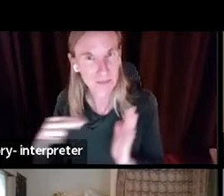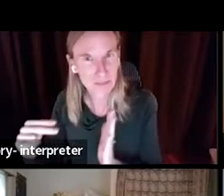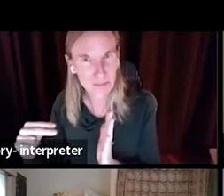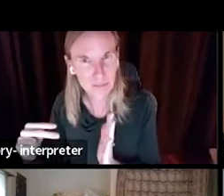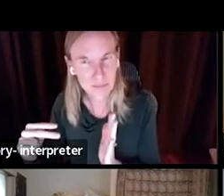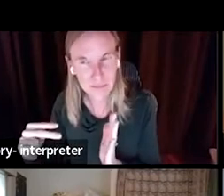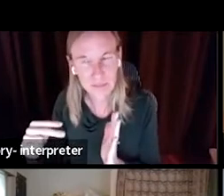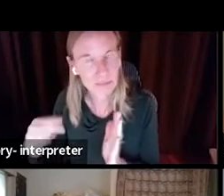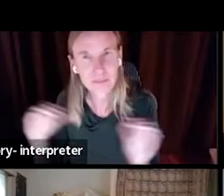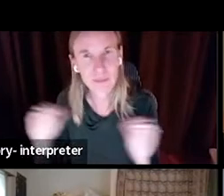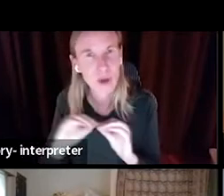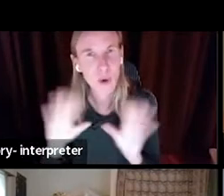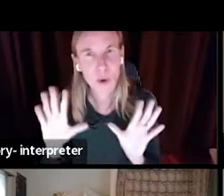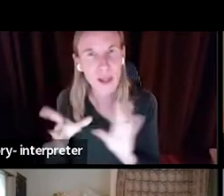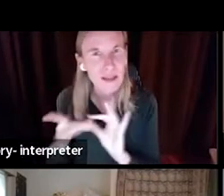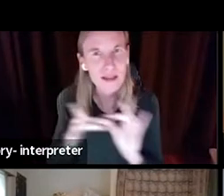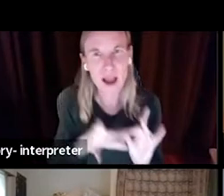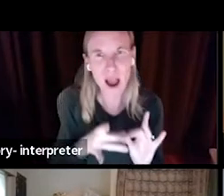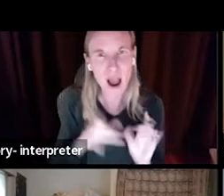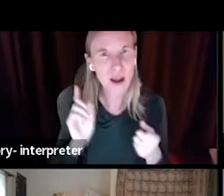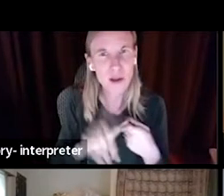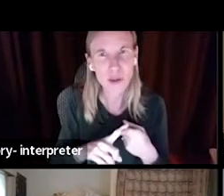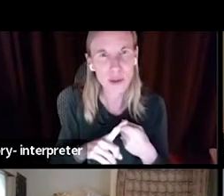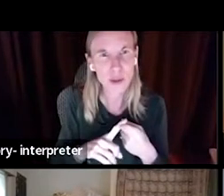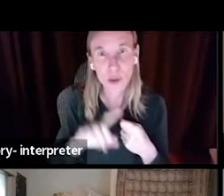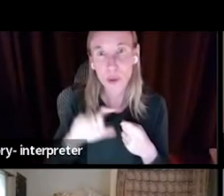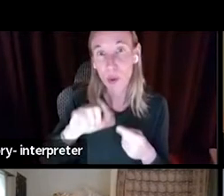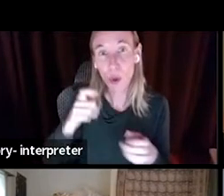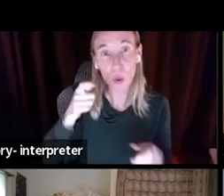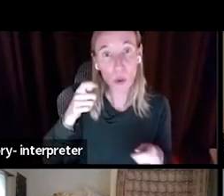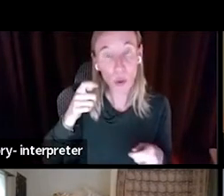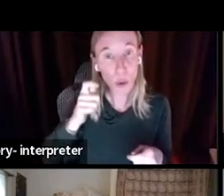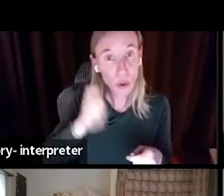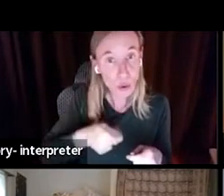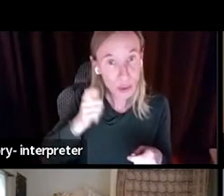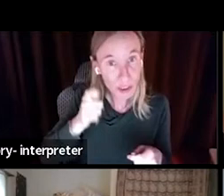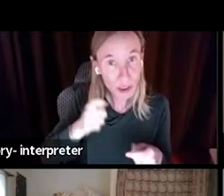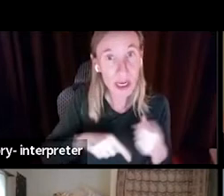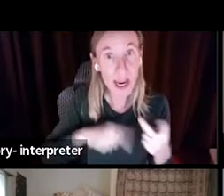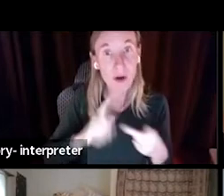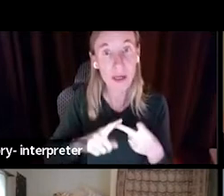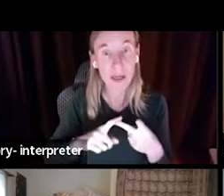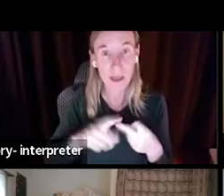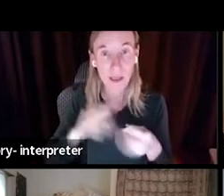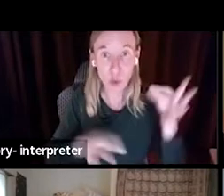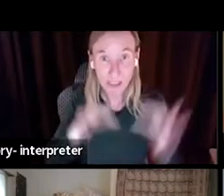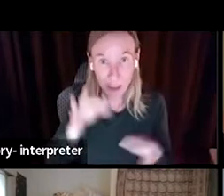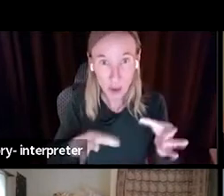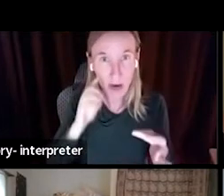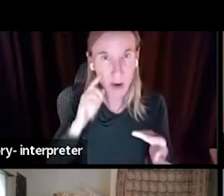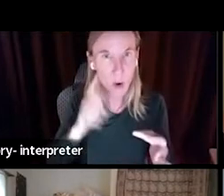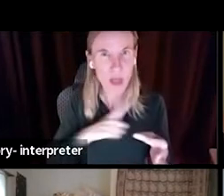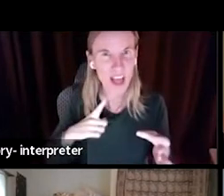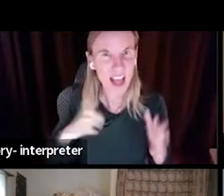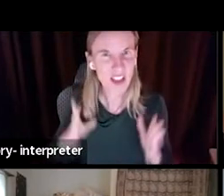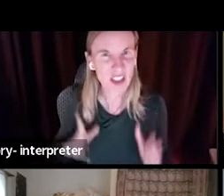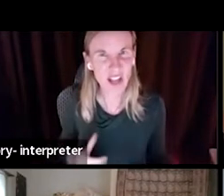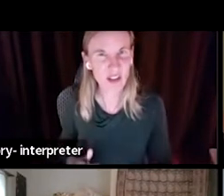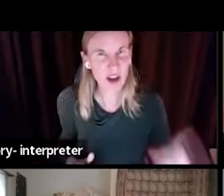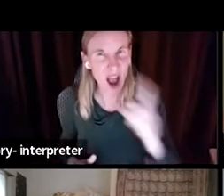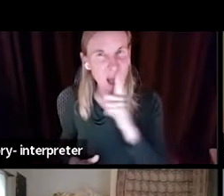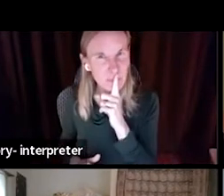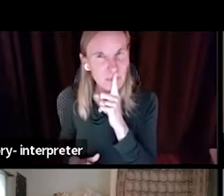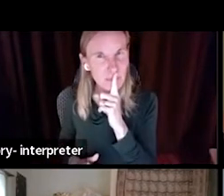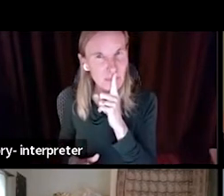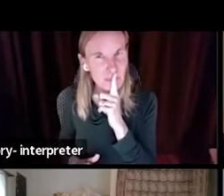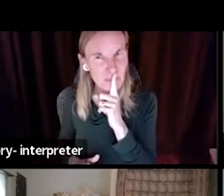clear ties that apply it to the judiciary or to the legislature. And the reason I raise this